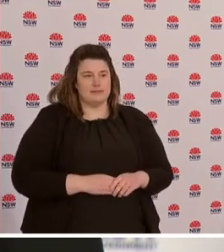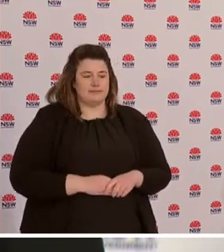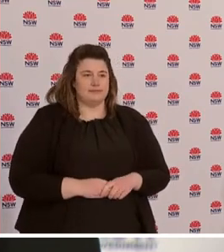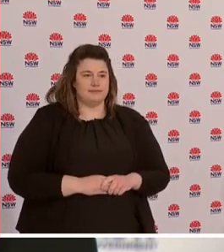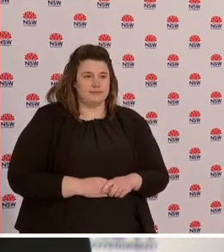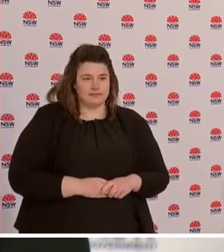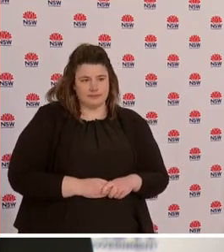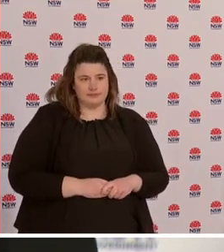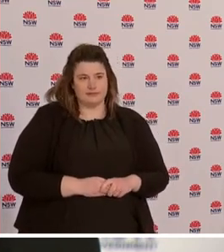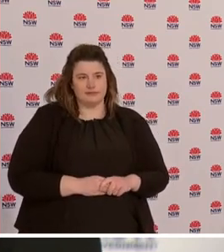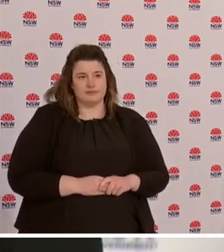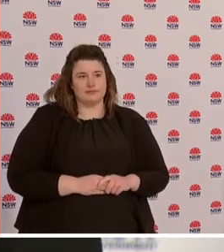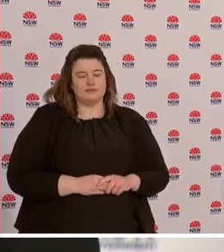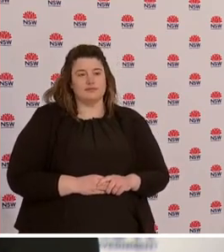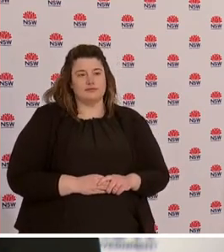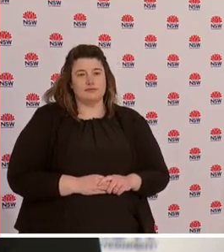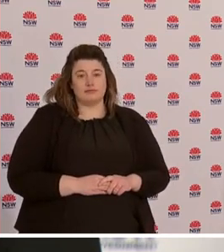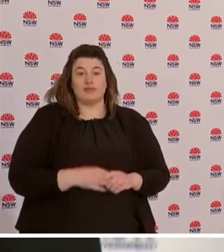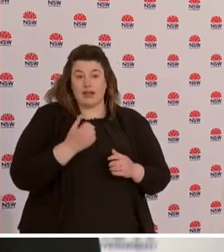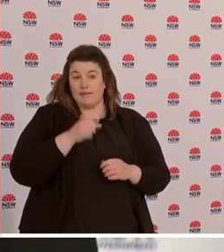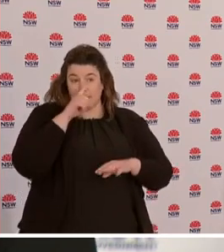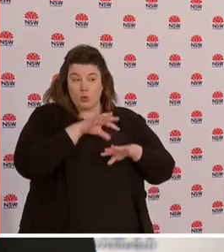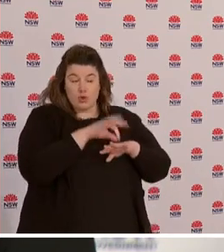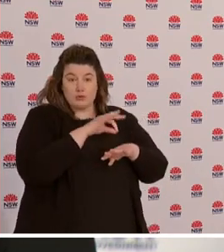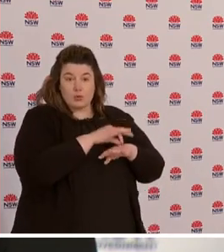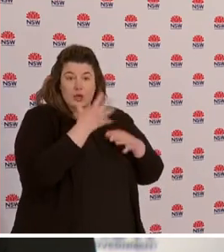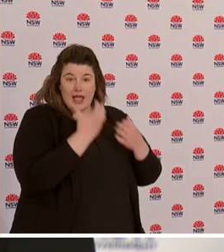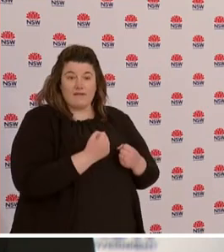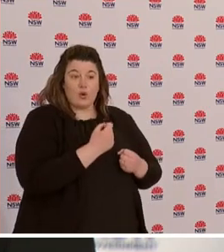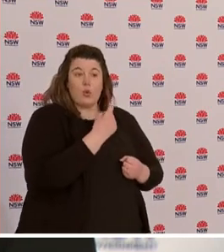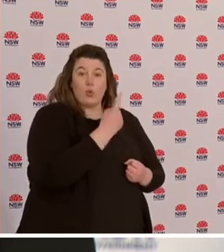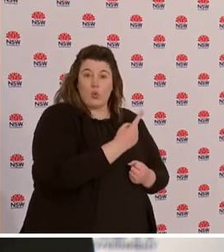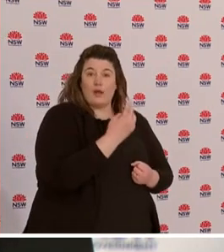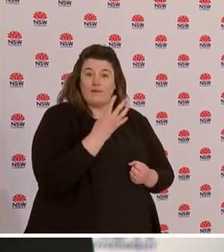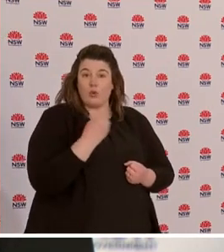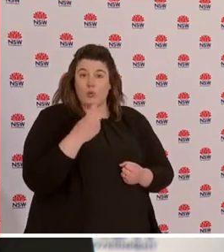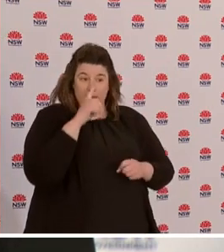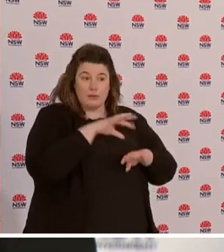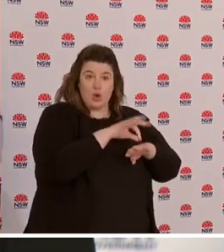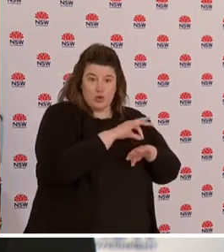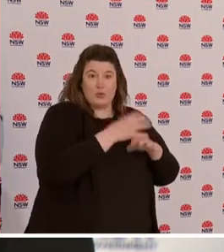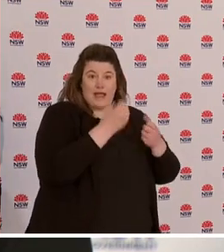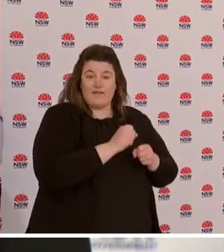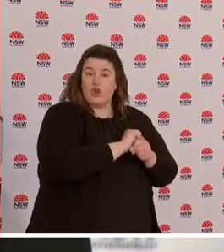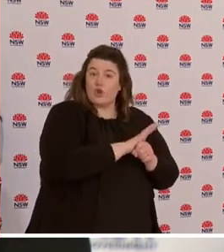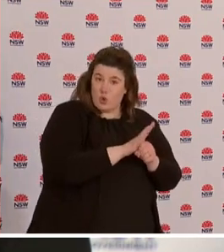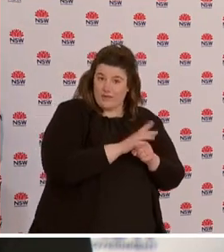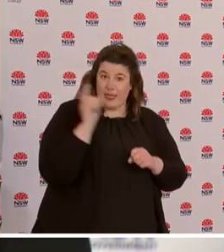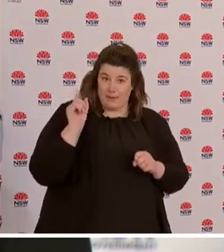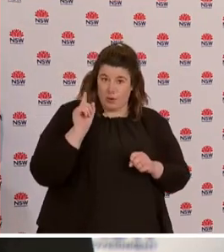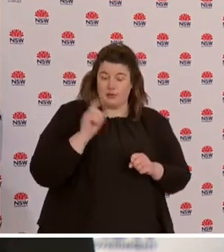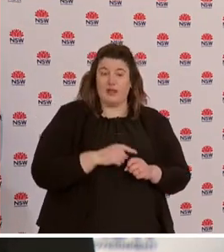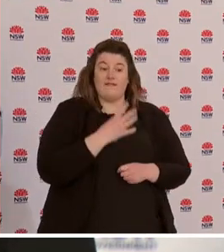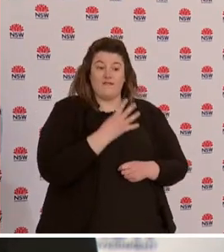There are a number of people in hospital. 141 people are in hospital with COVID at present and 43 are in